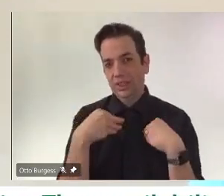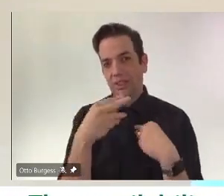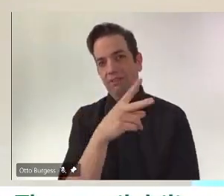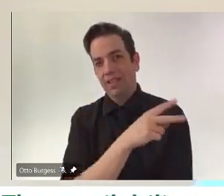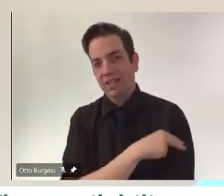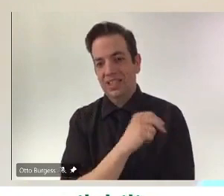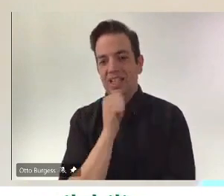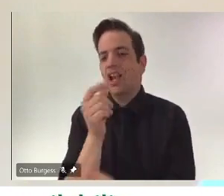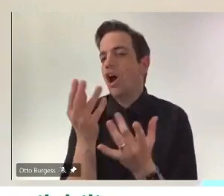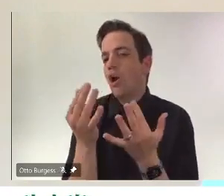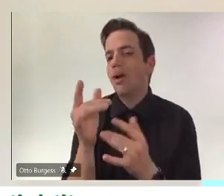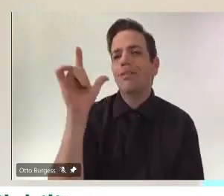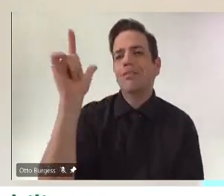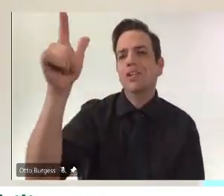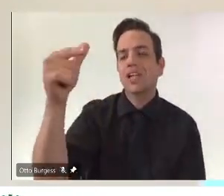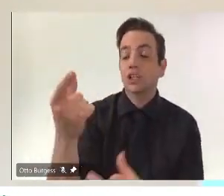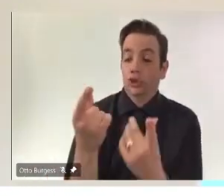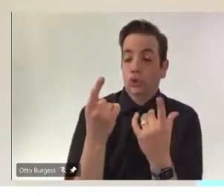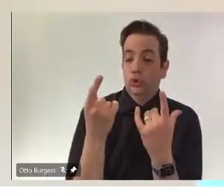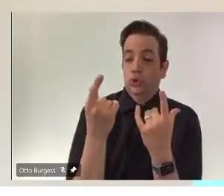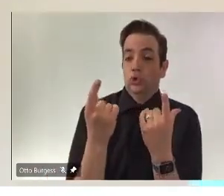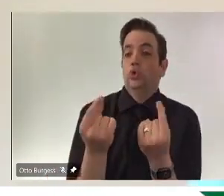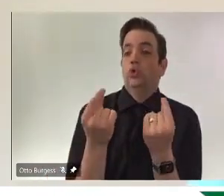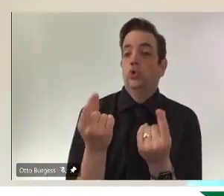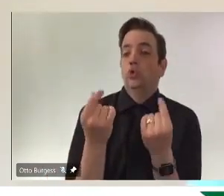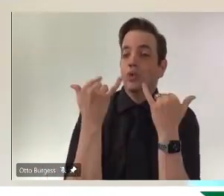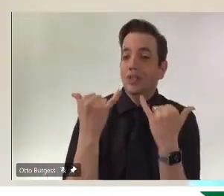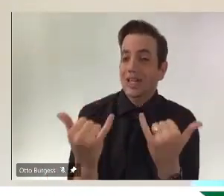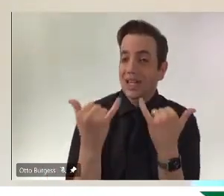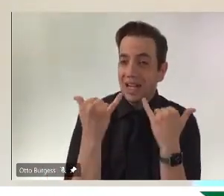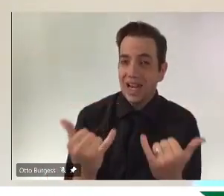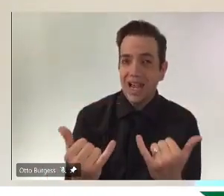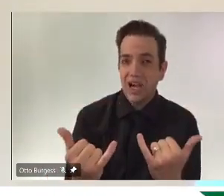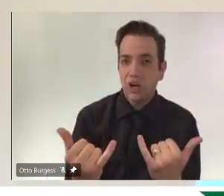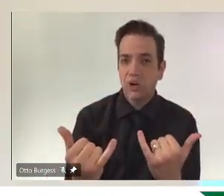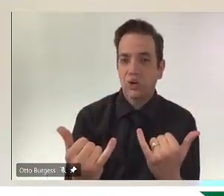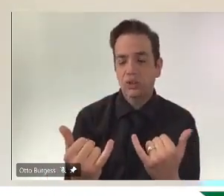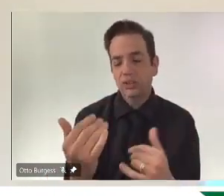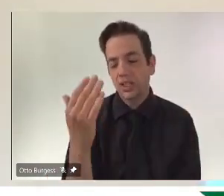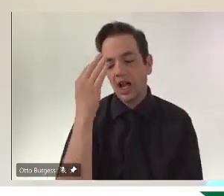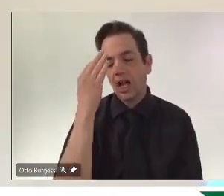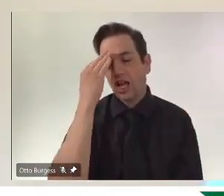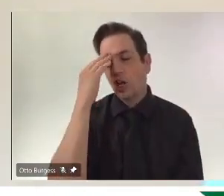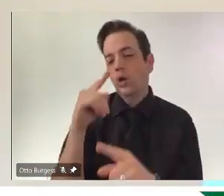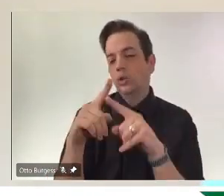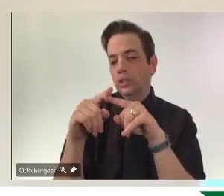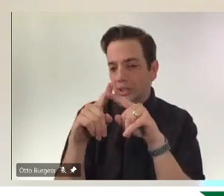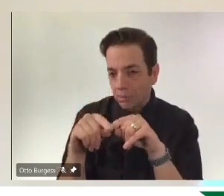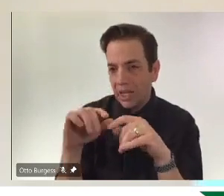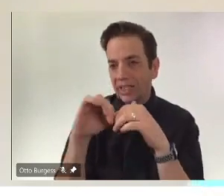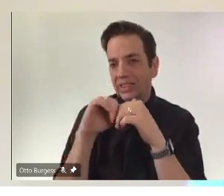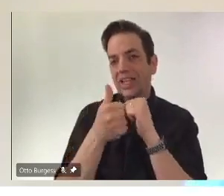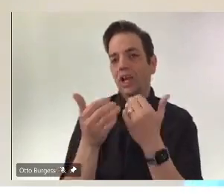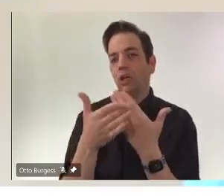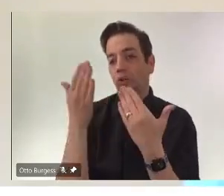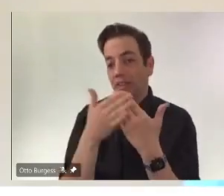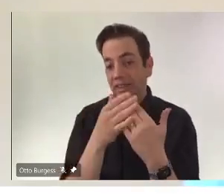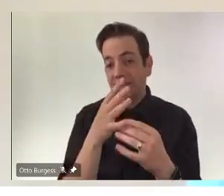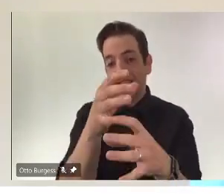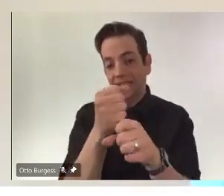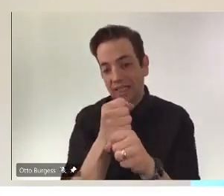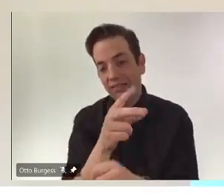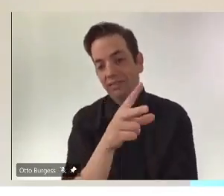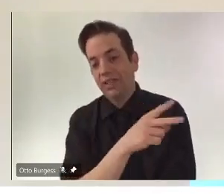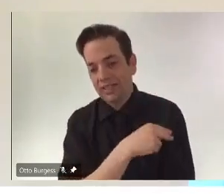And if we have any, and convenience is important. So, you know, I think the SHA and pharmacies have done a great job of